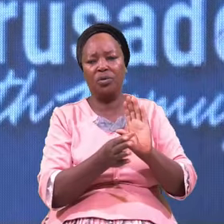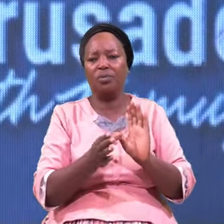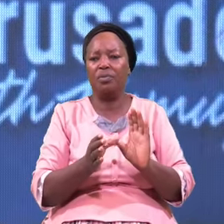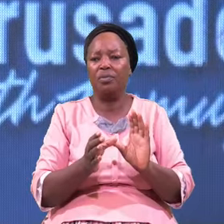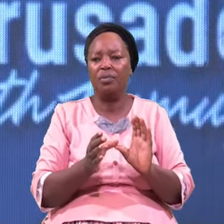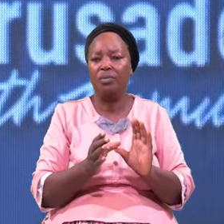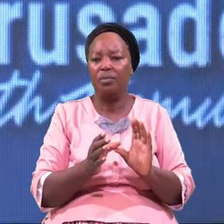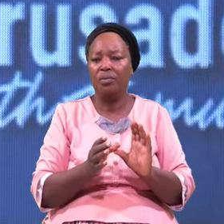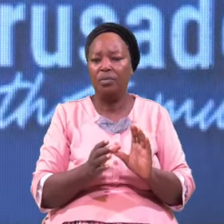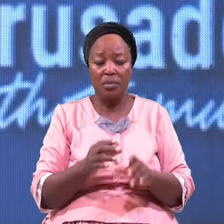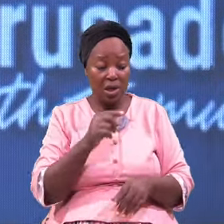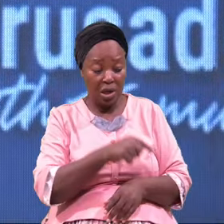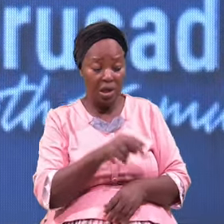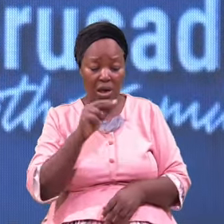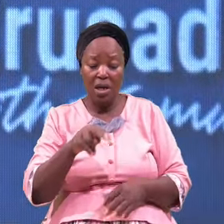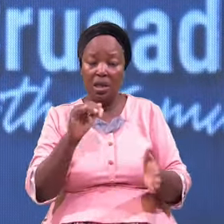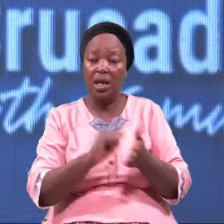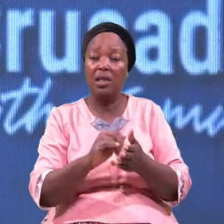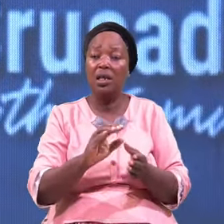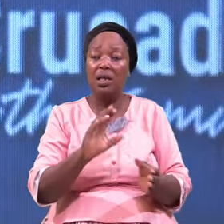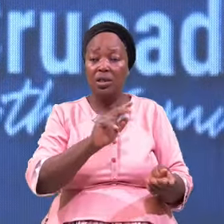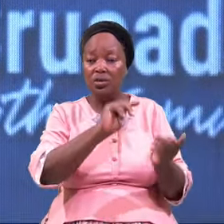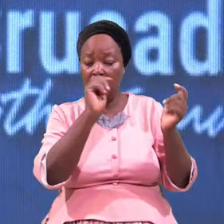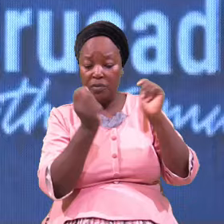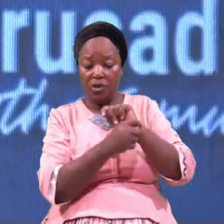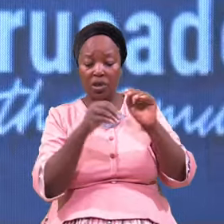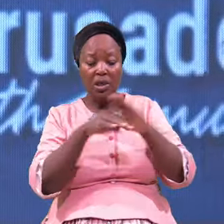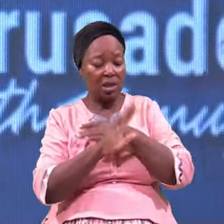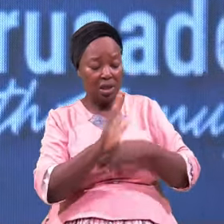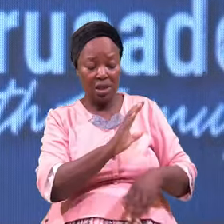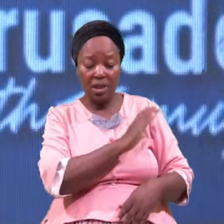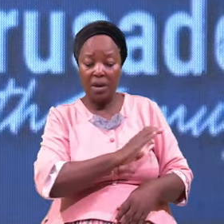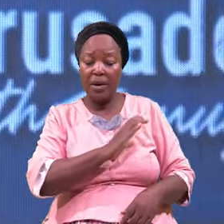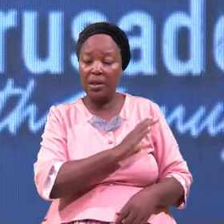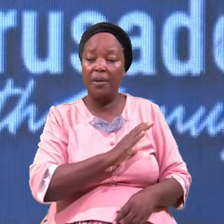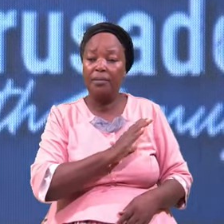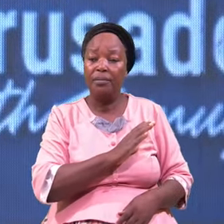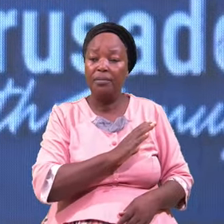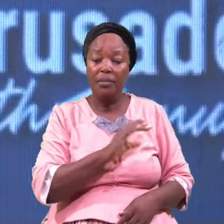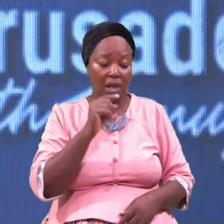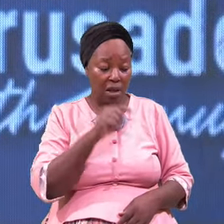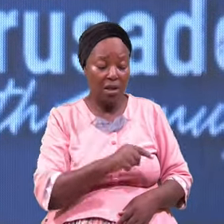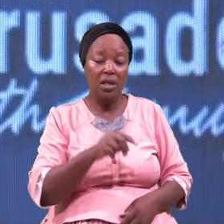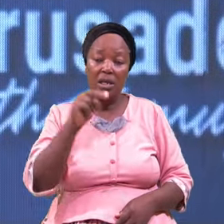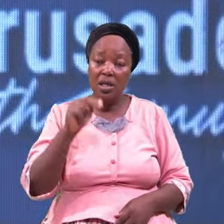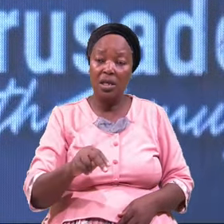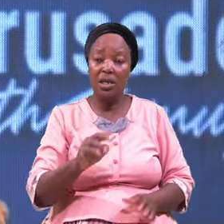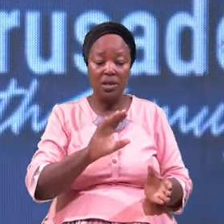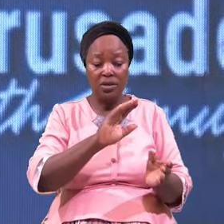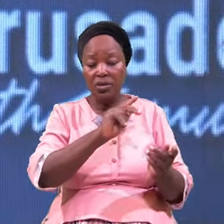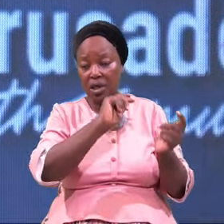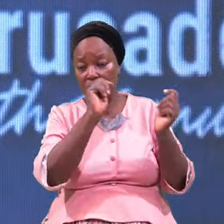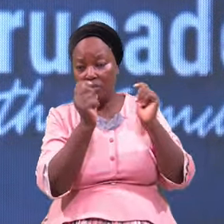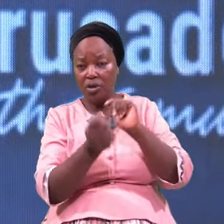In A Transformation In His Character He Needed Transformation